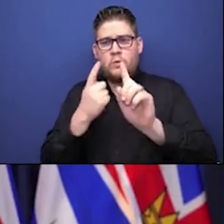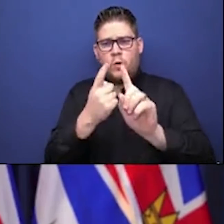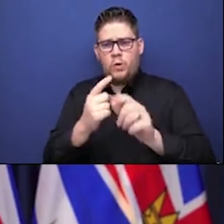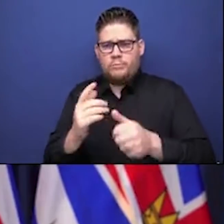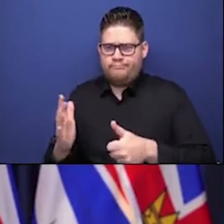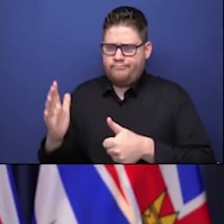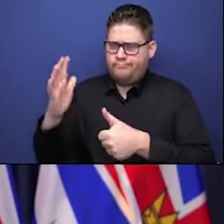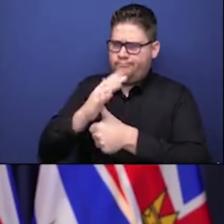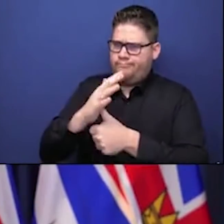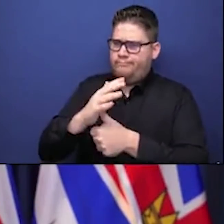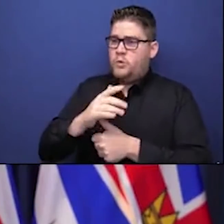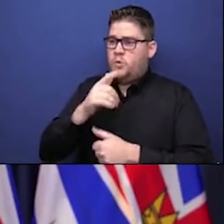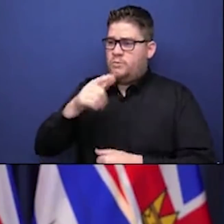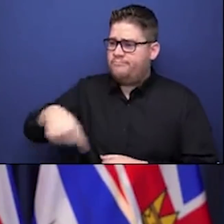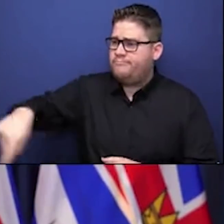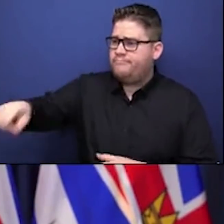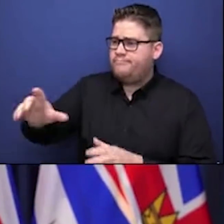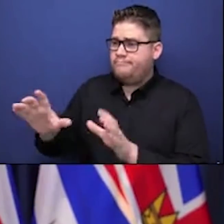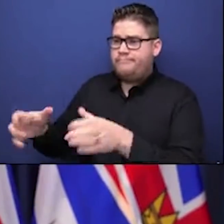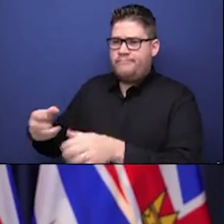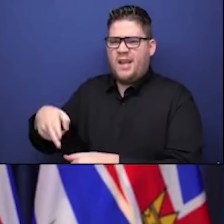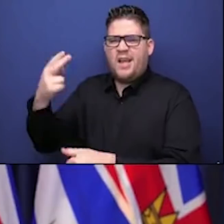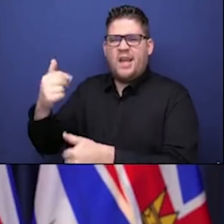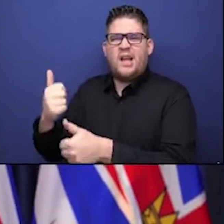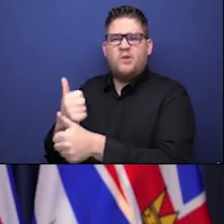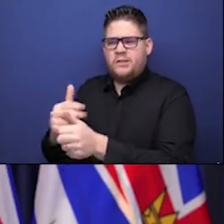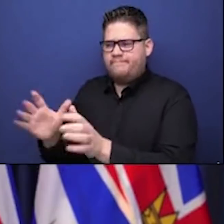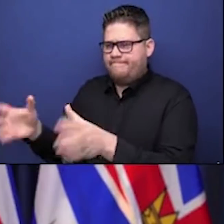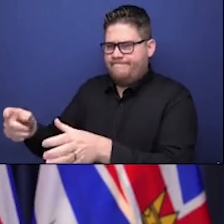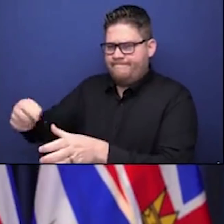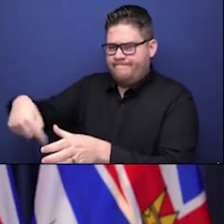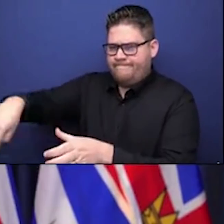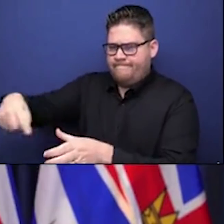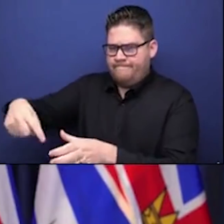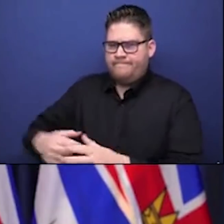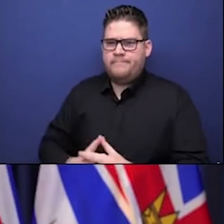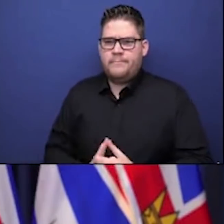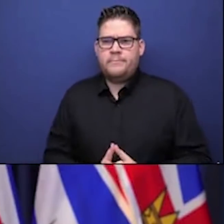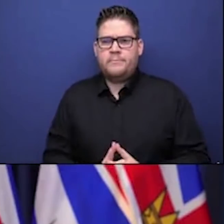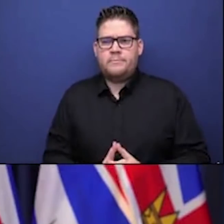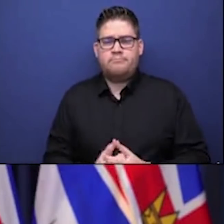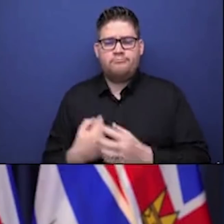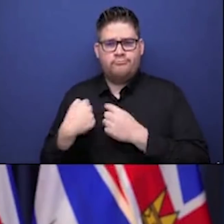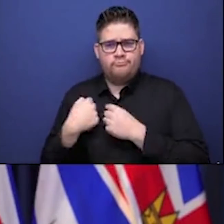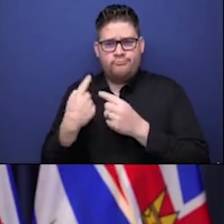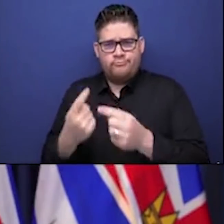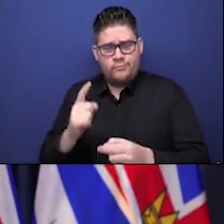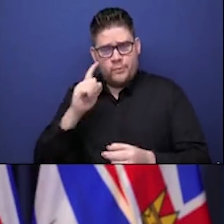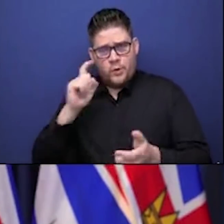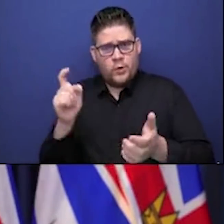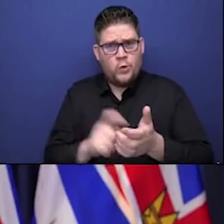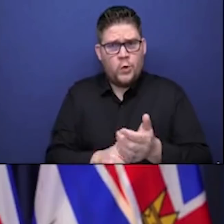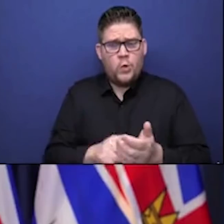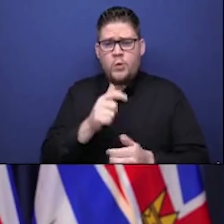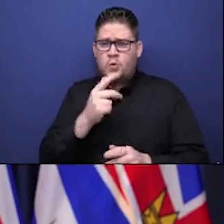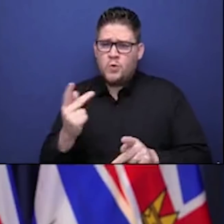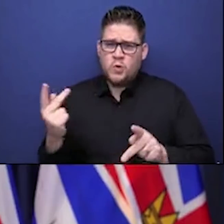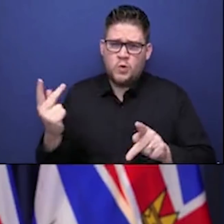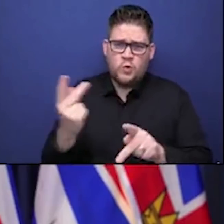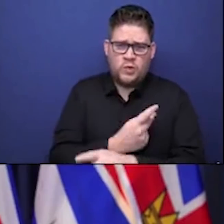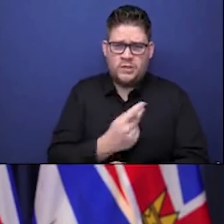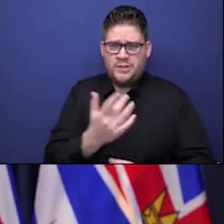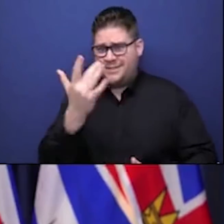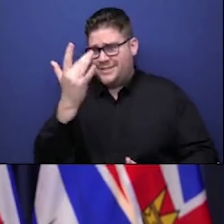risk. The most severely ill that we've seen over the past number of months have been those who are in their latter